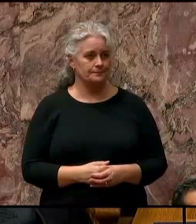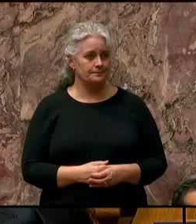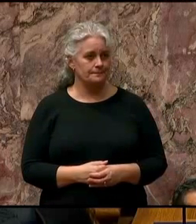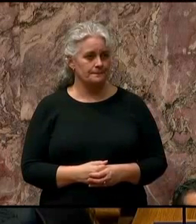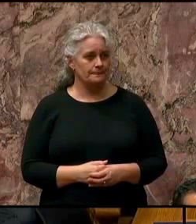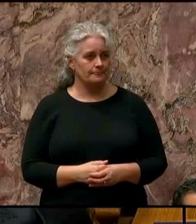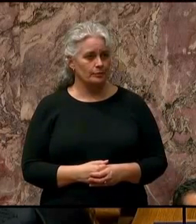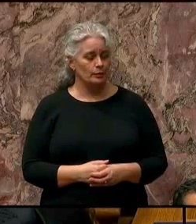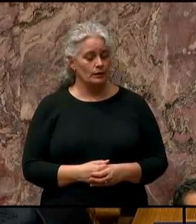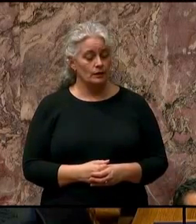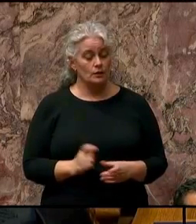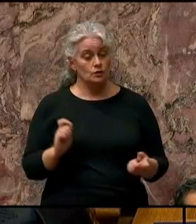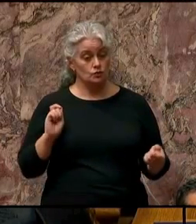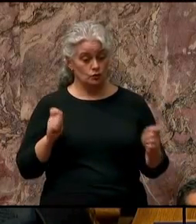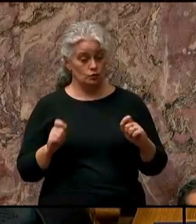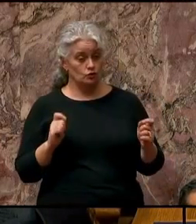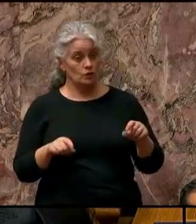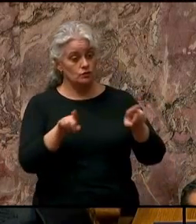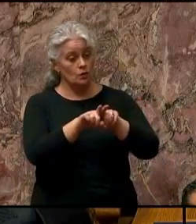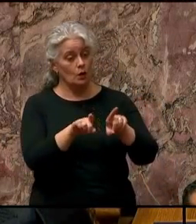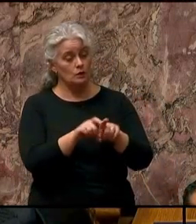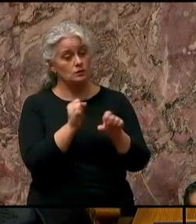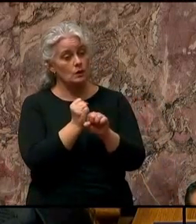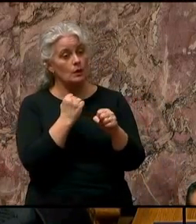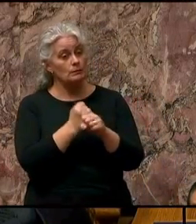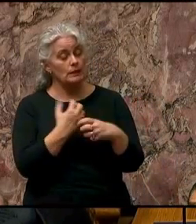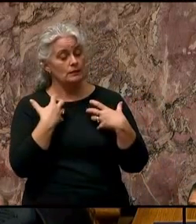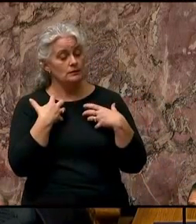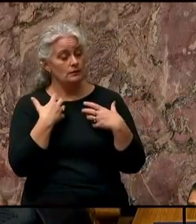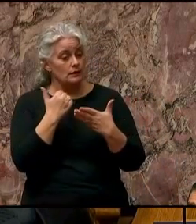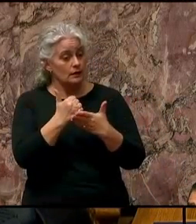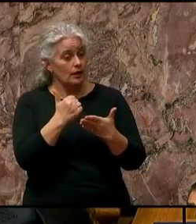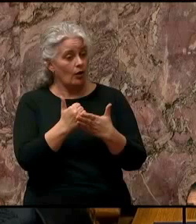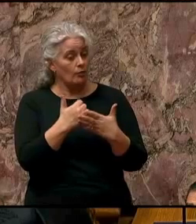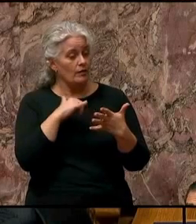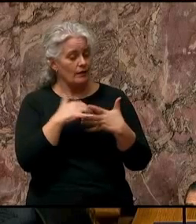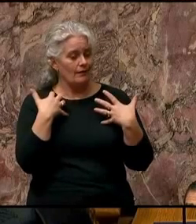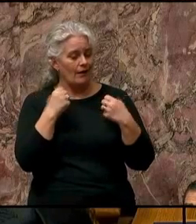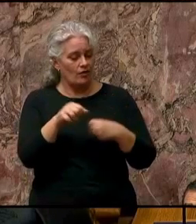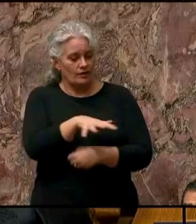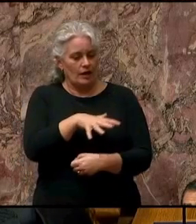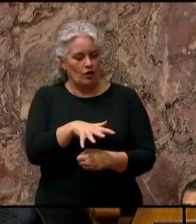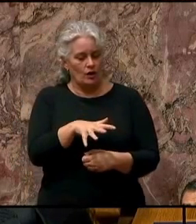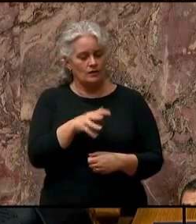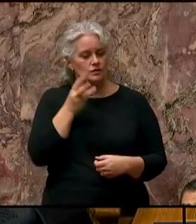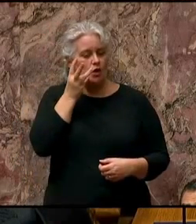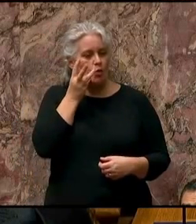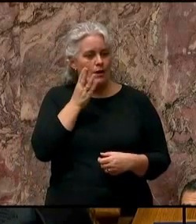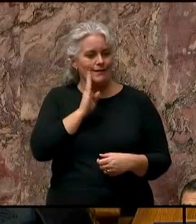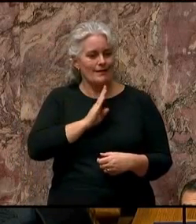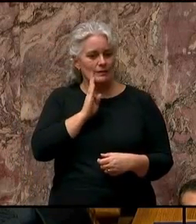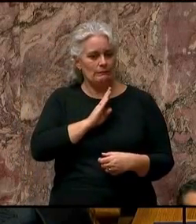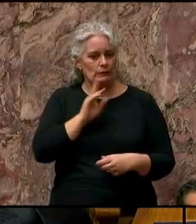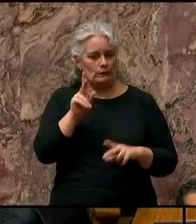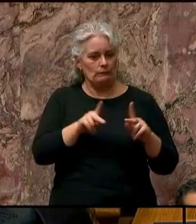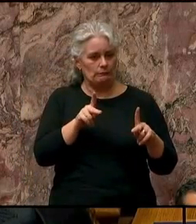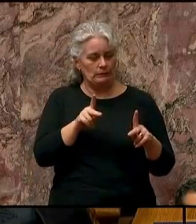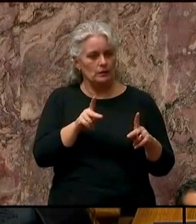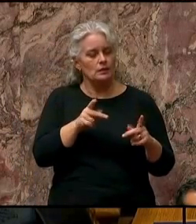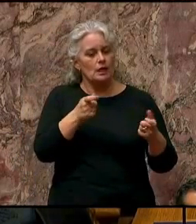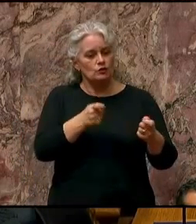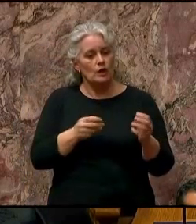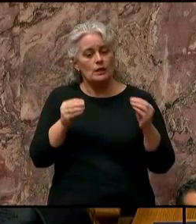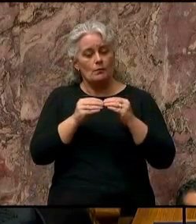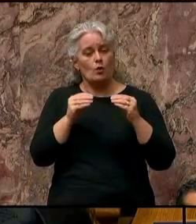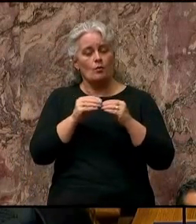These changes were also made to help a thriving sector as our craft beer and wine producers attract more and more